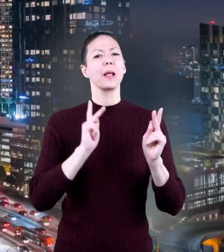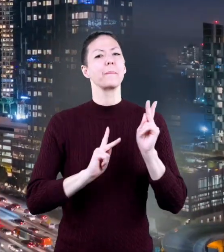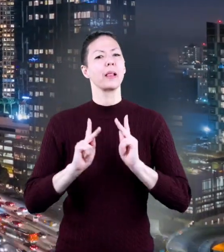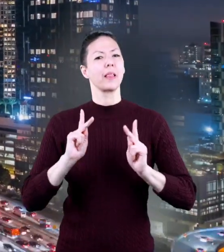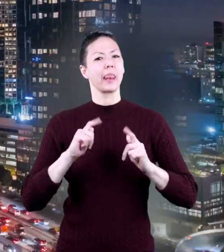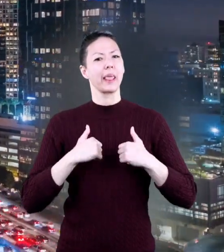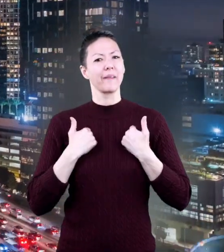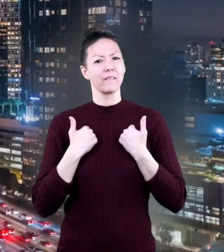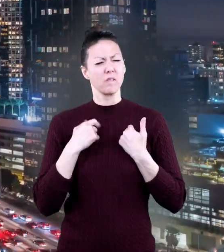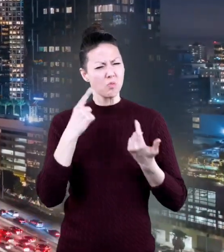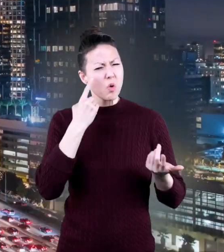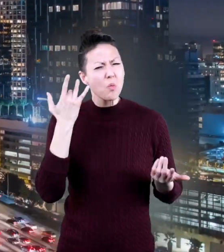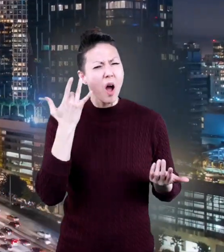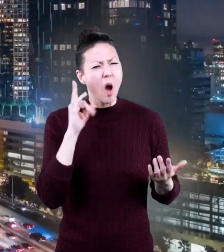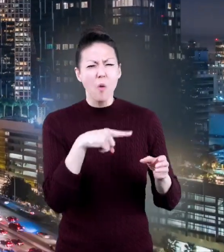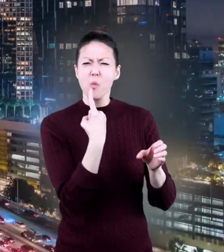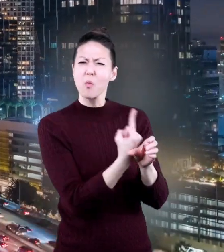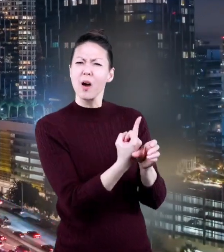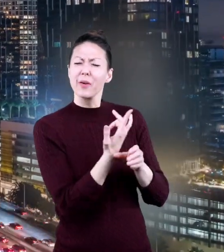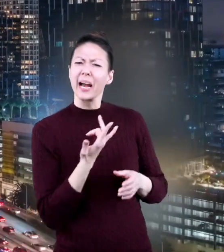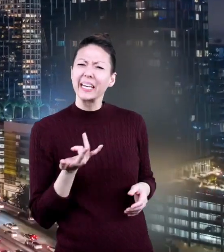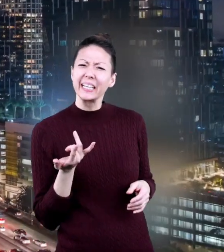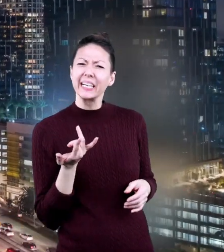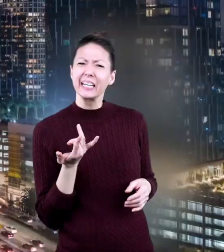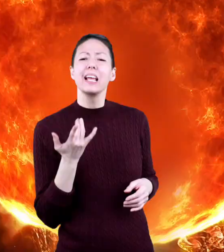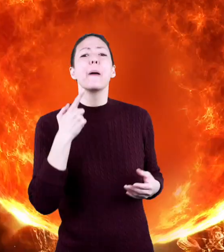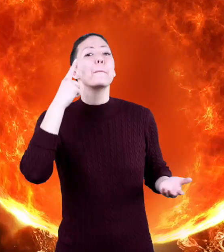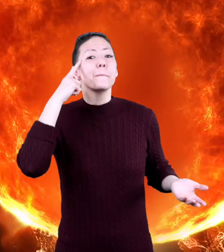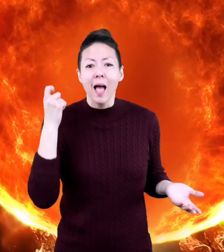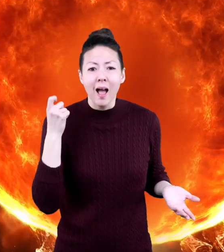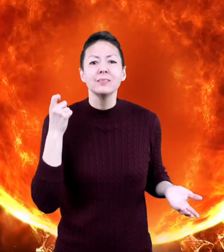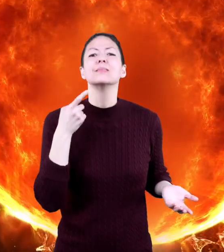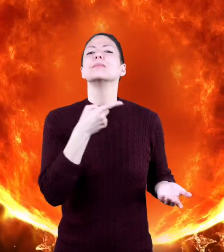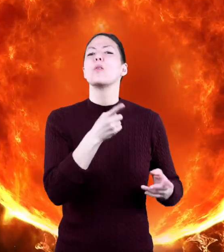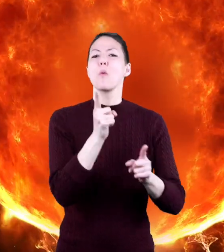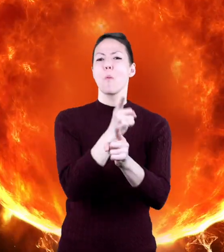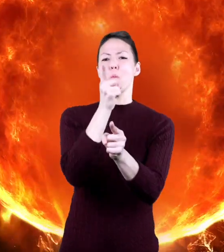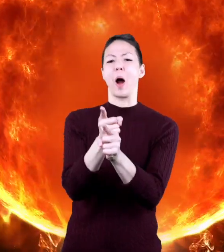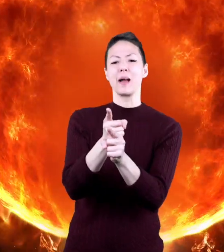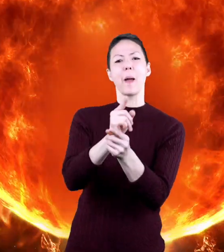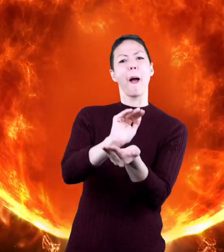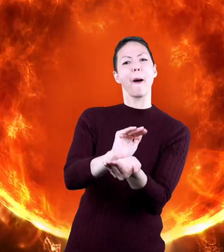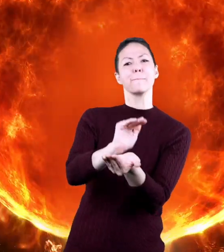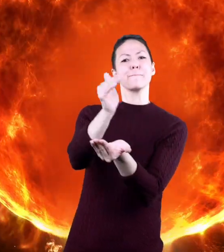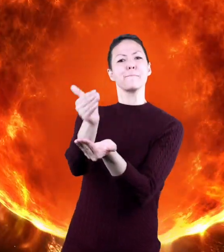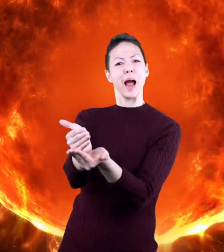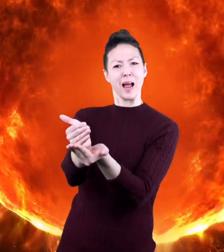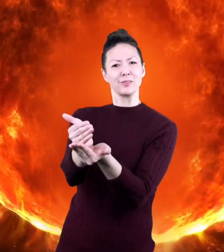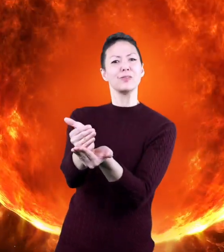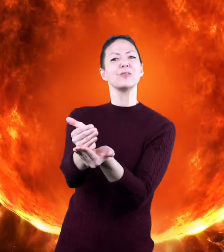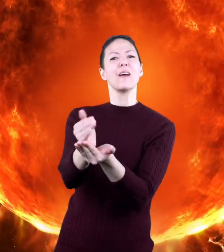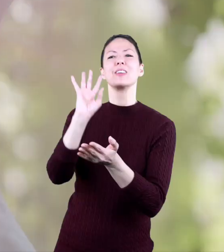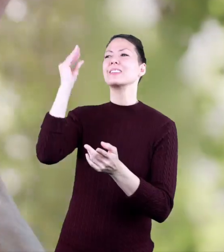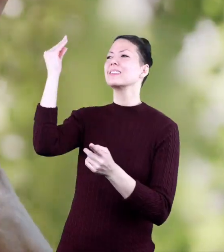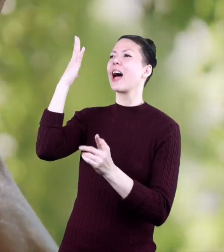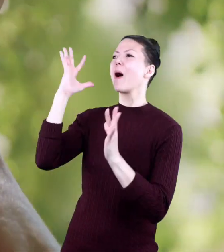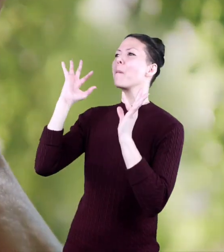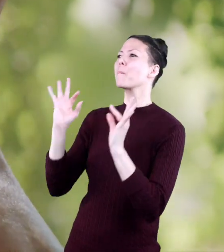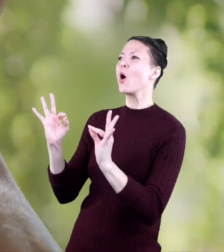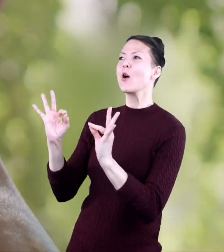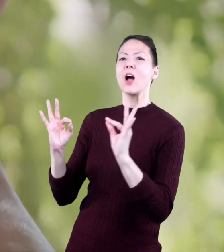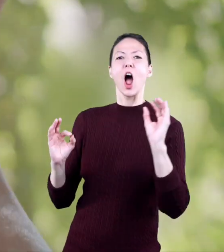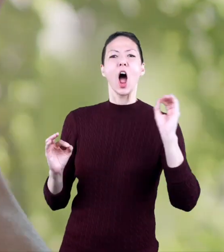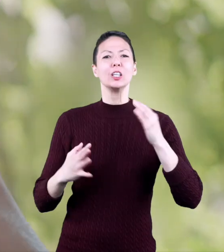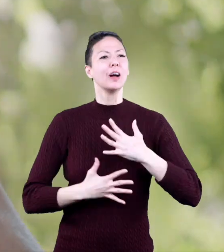live. Have you ever wondered why? Well, it's because there is just the right amount of